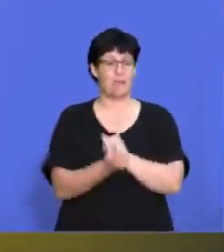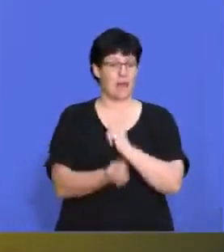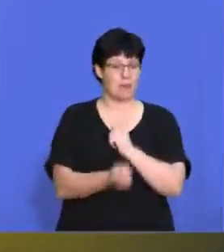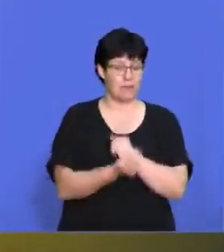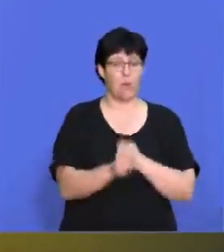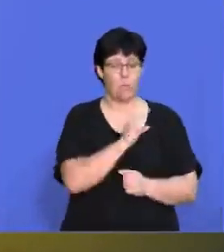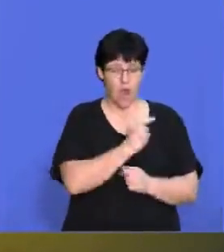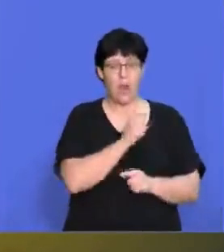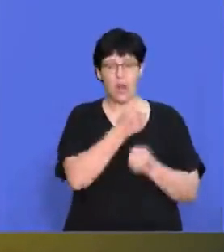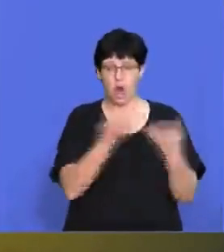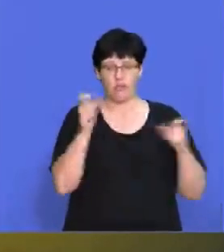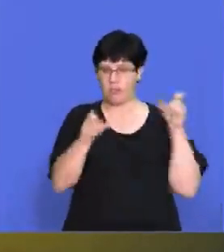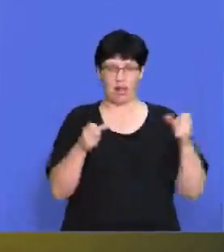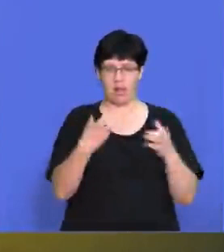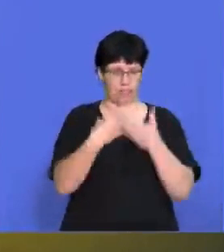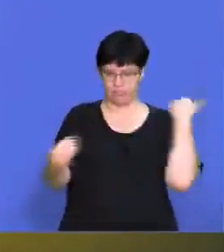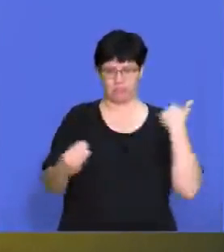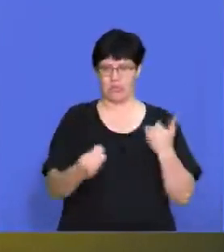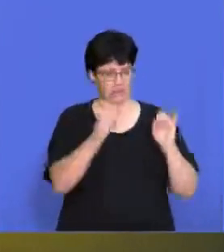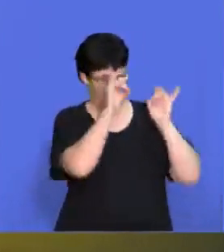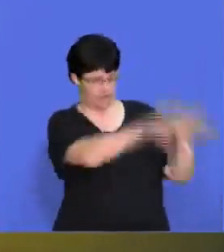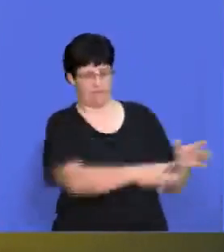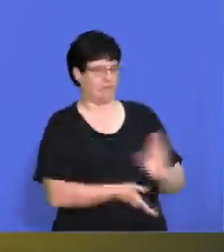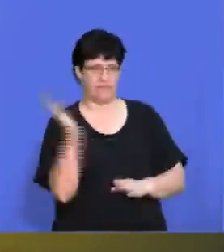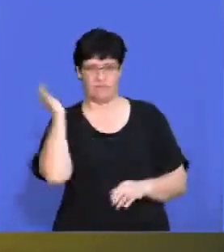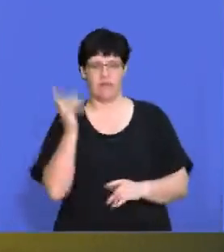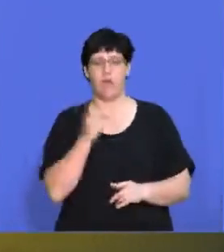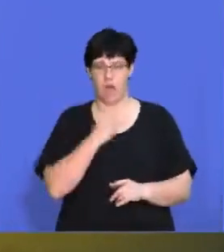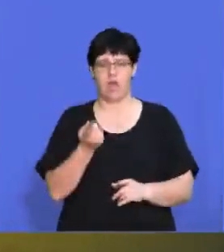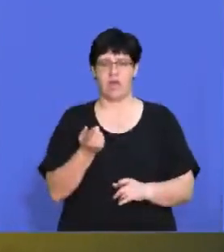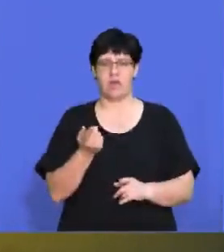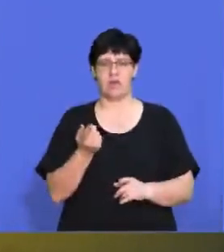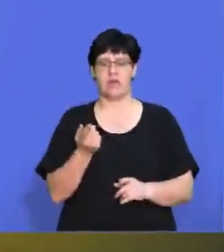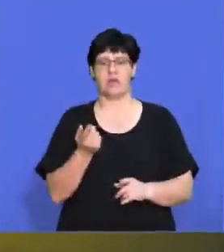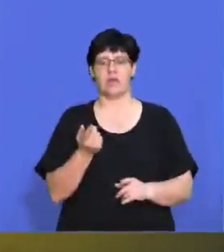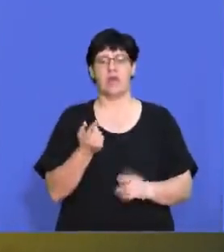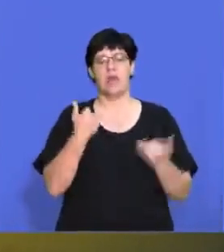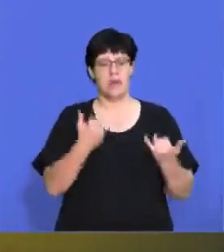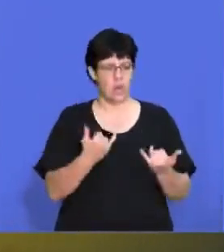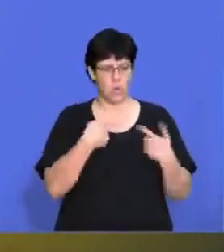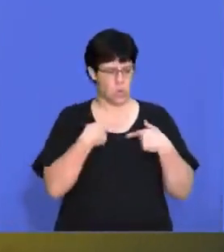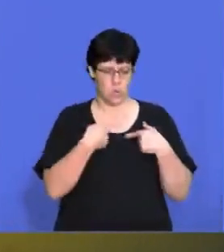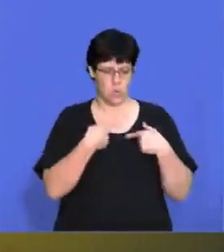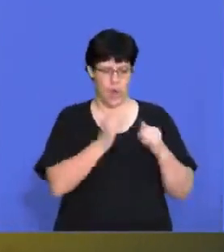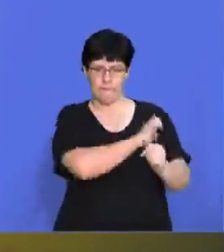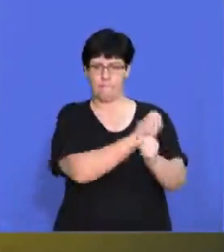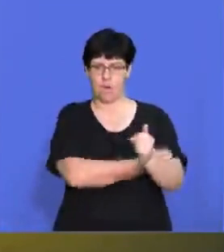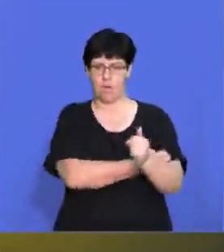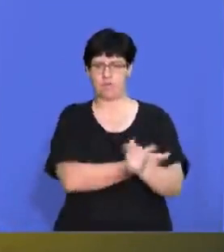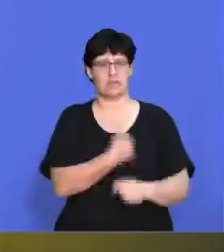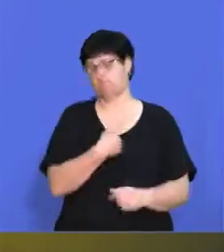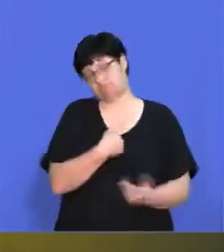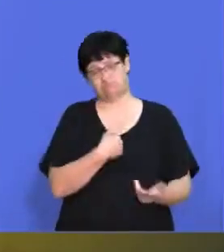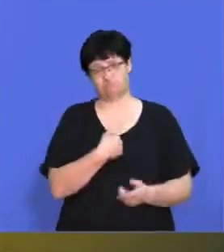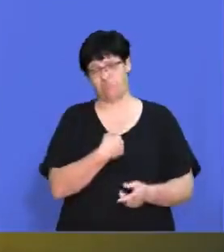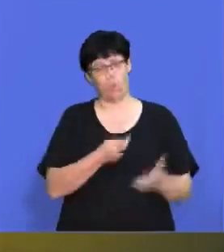consumers had gone without those products during the lockdown. And now they've got that power where they can be like, well, I'm not